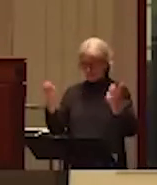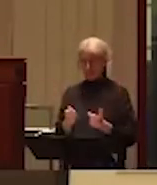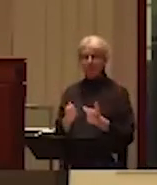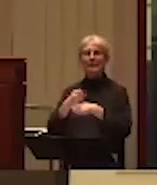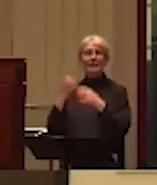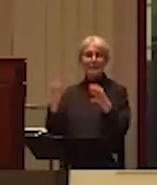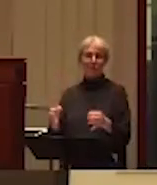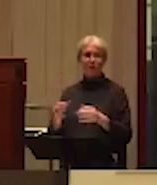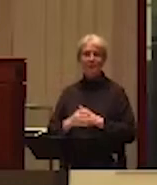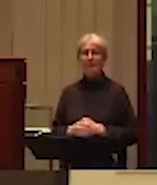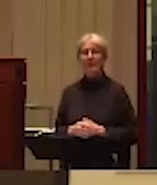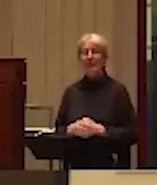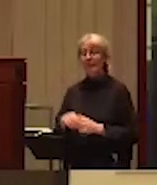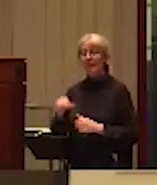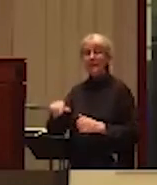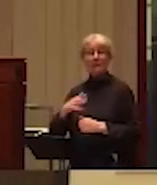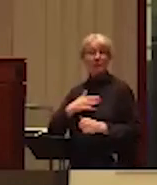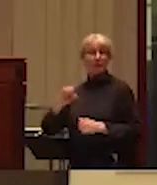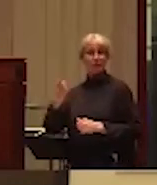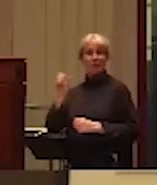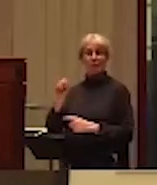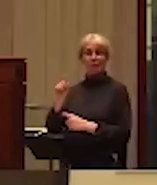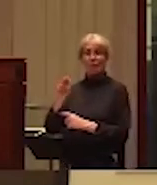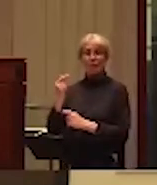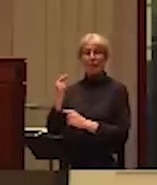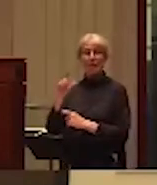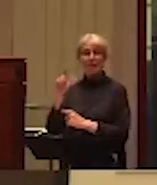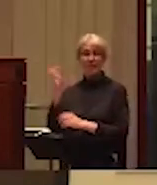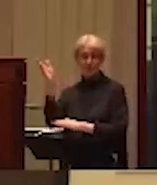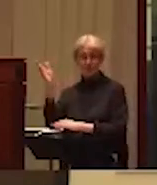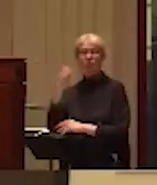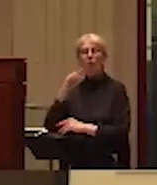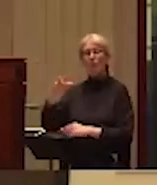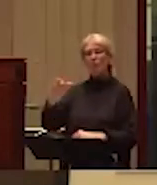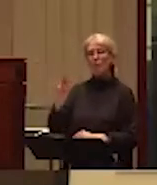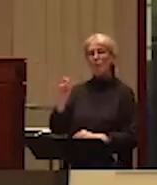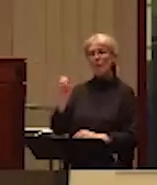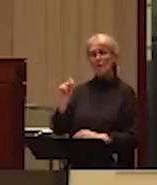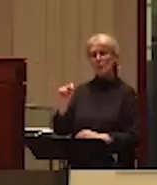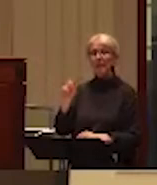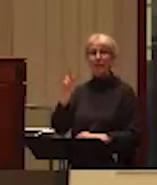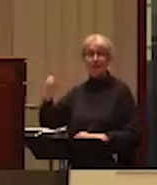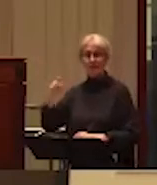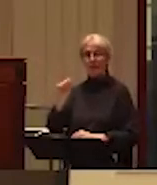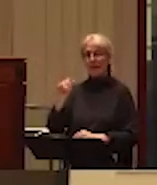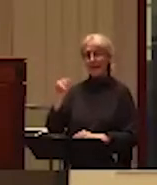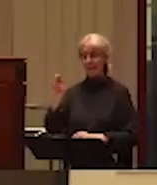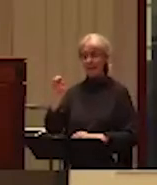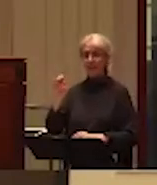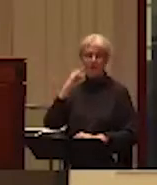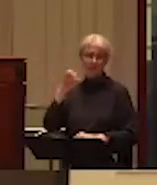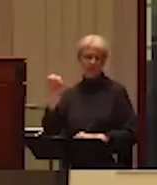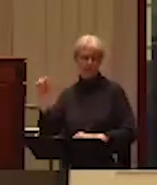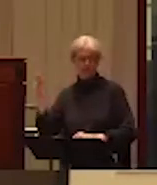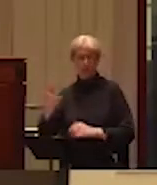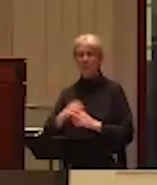This is my first Sterling lecture attending on behalf of the provost and vice president academic and SFU and